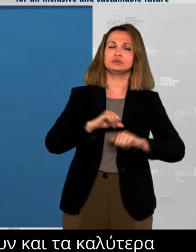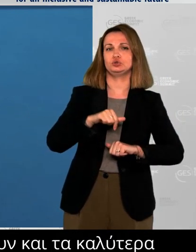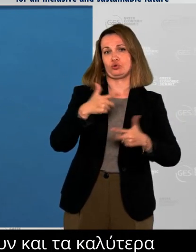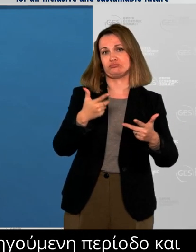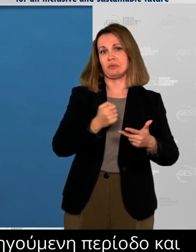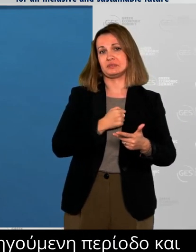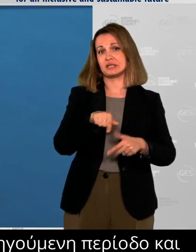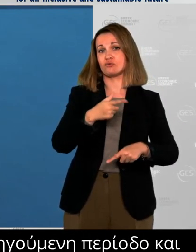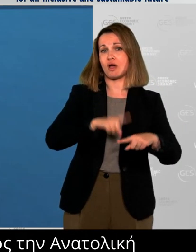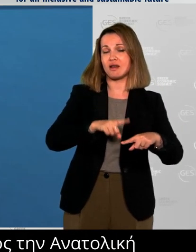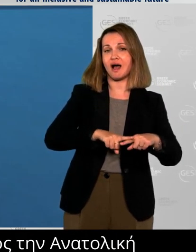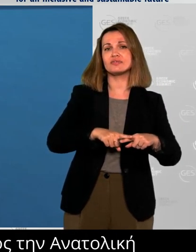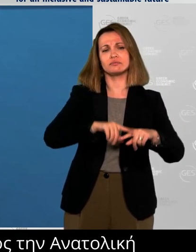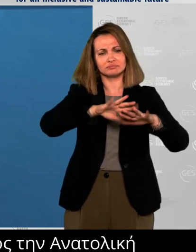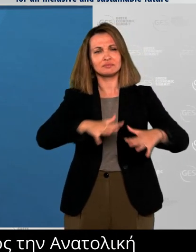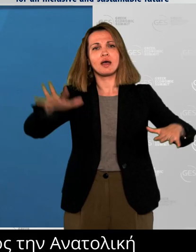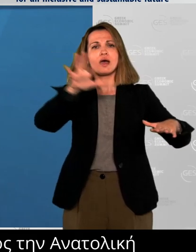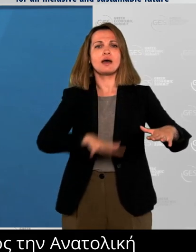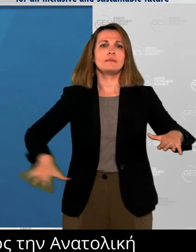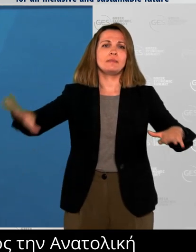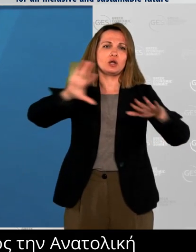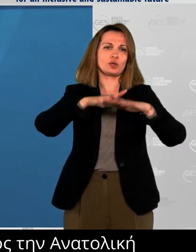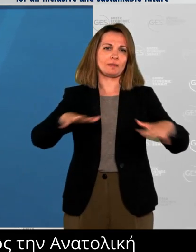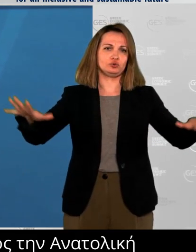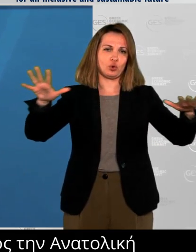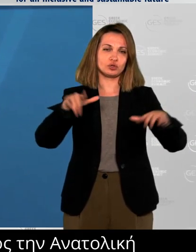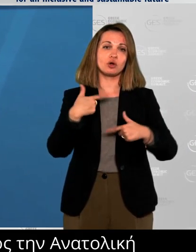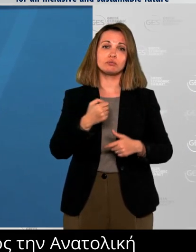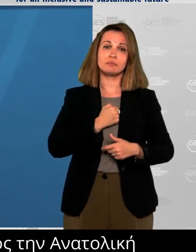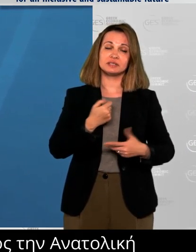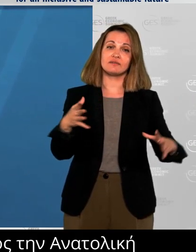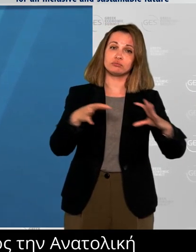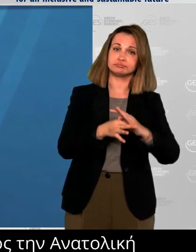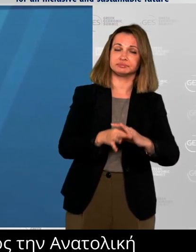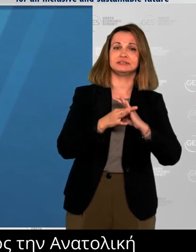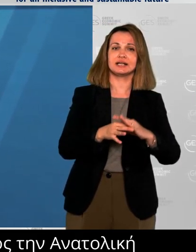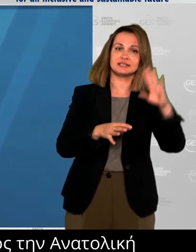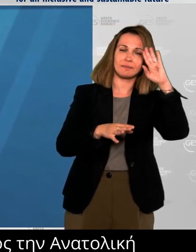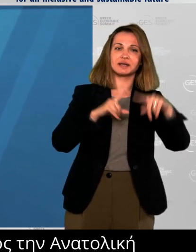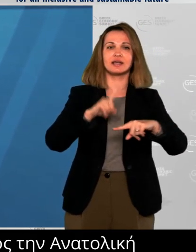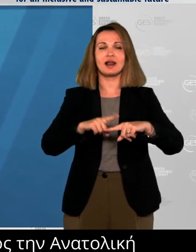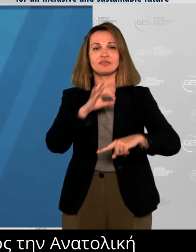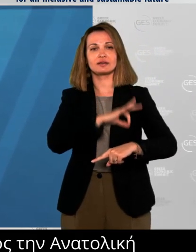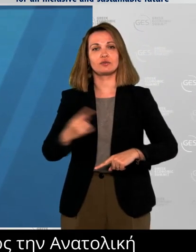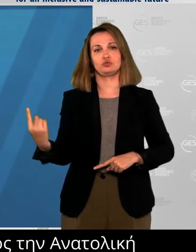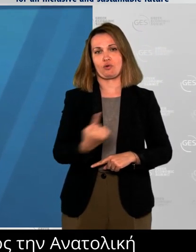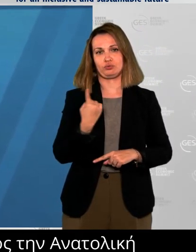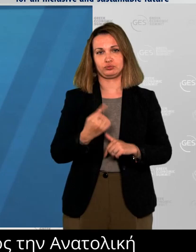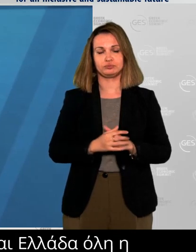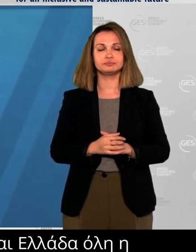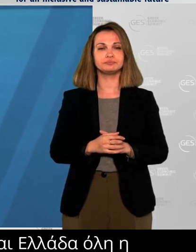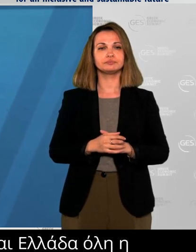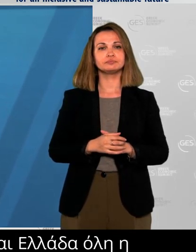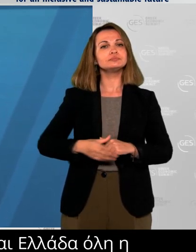we all benefit. Our collaboration builds on a remarkable 200-year friendship between our